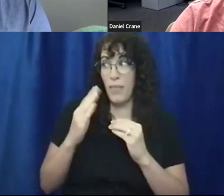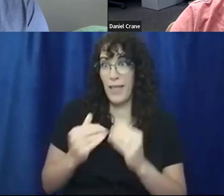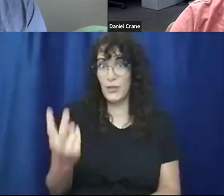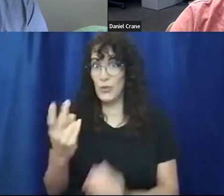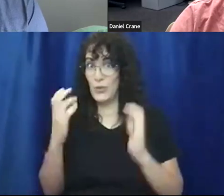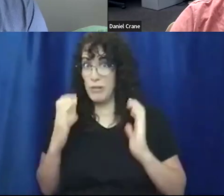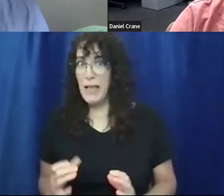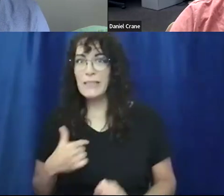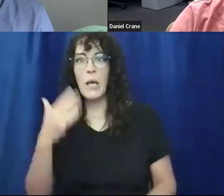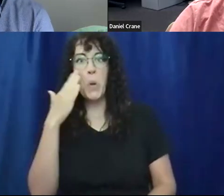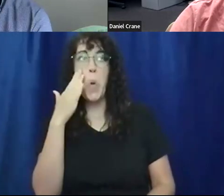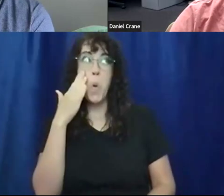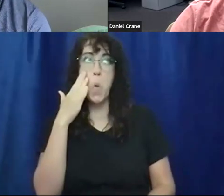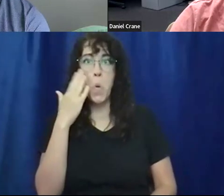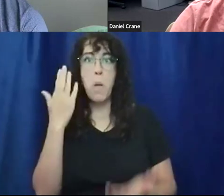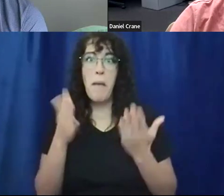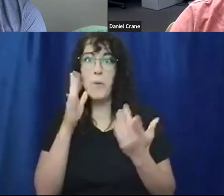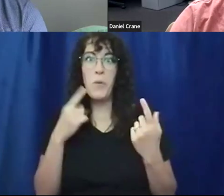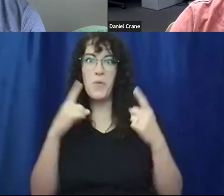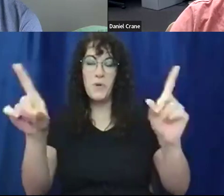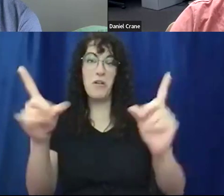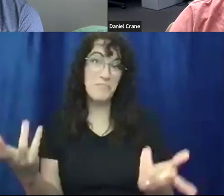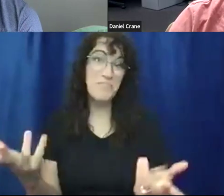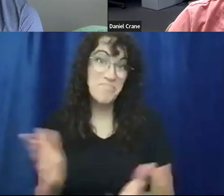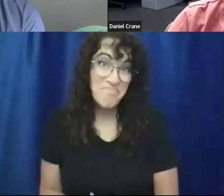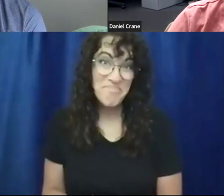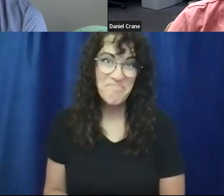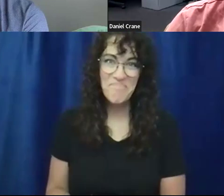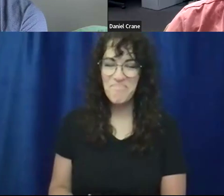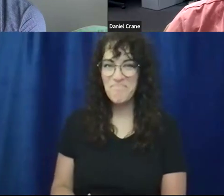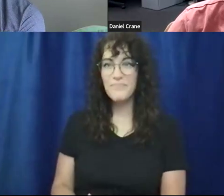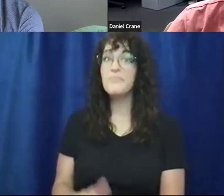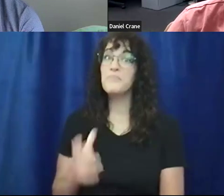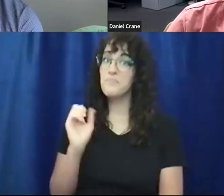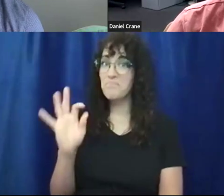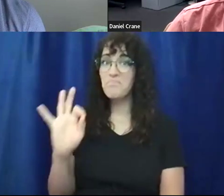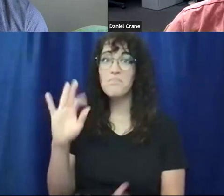when I knew, okay, maybe this could work. Yeah. Uh, and then Bill,